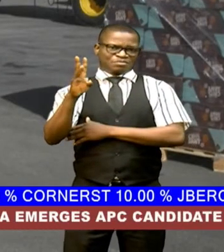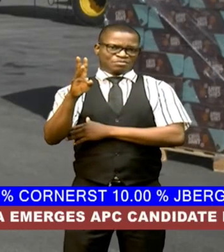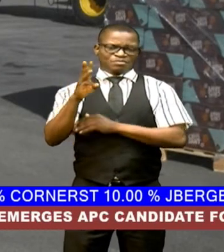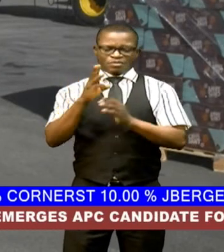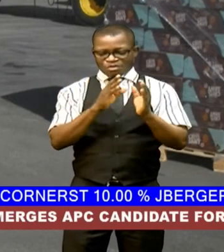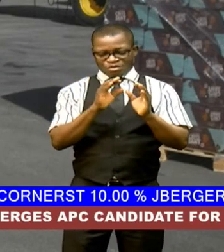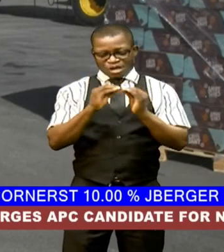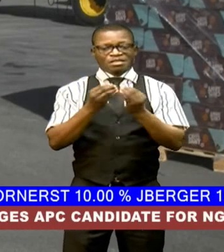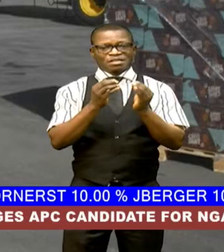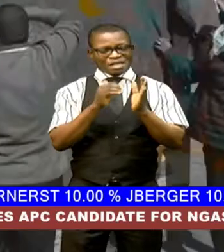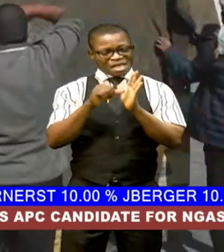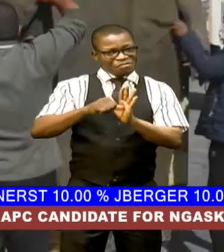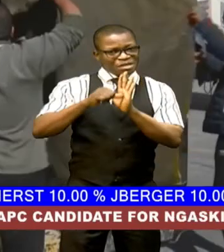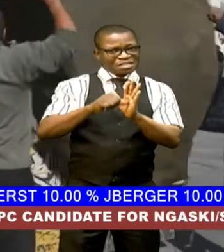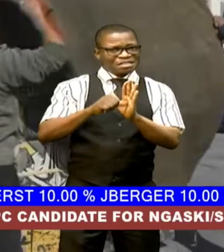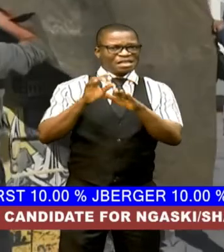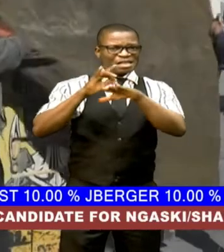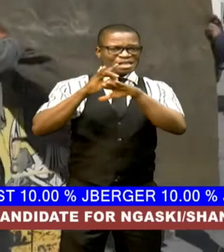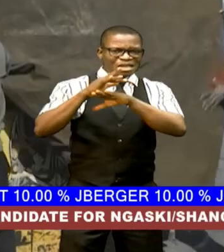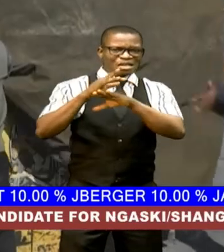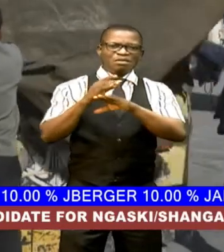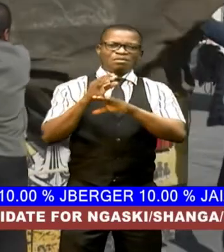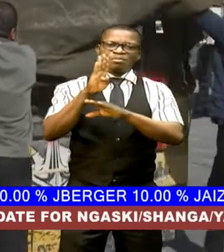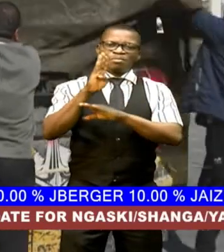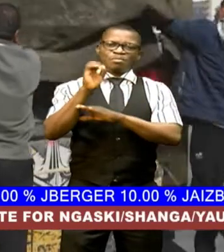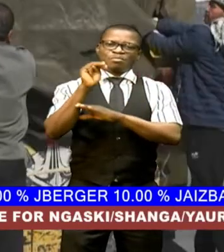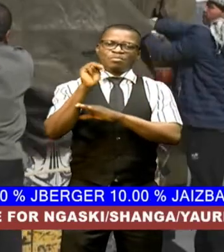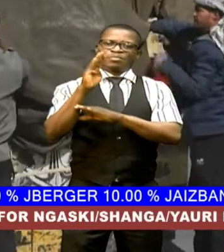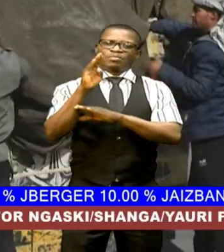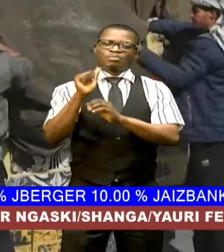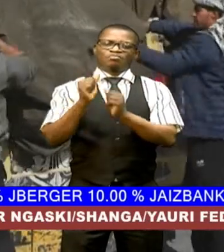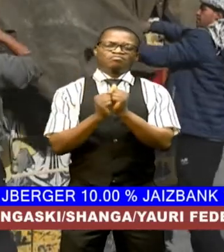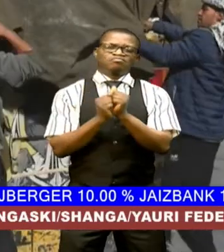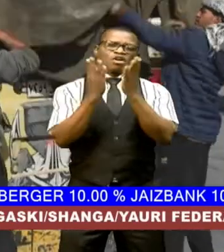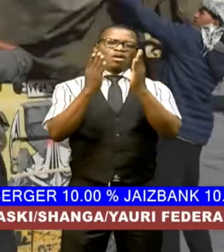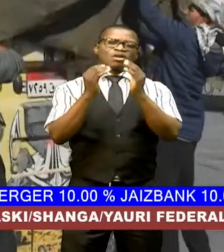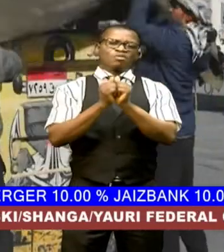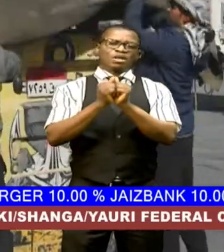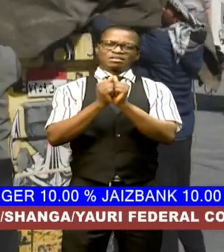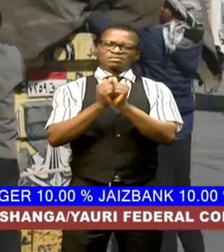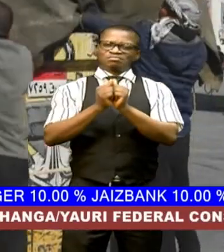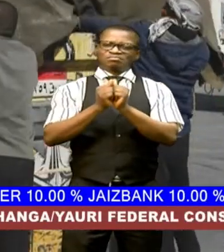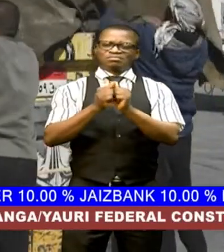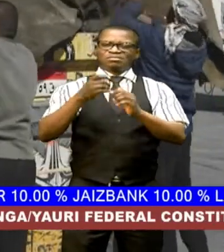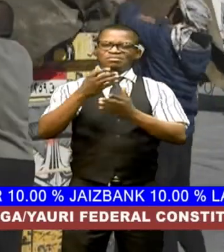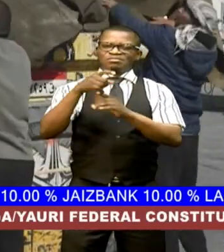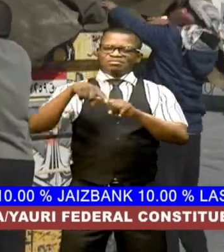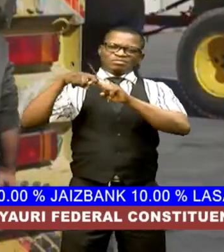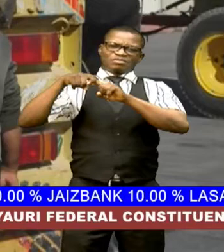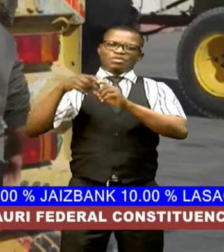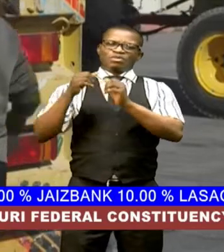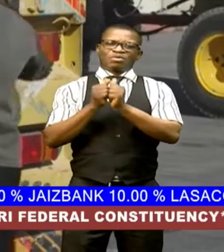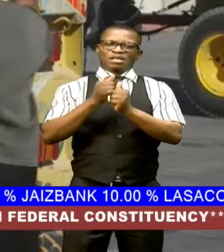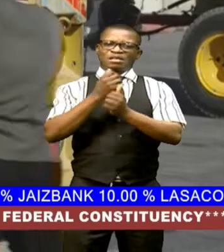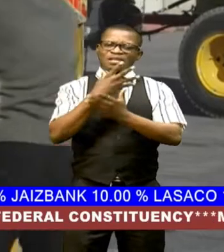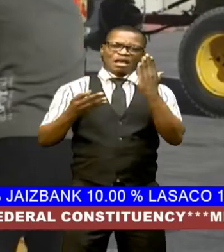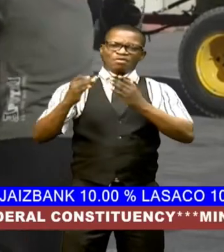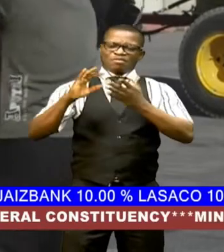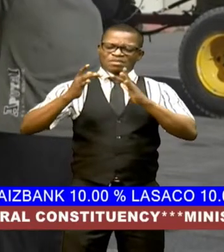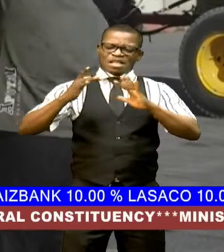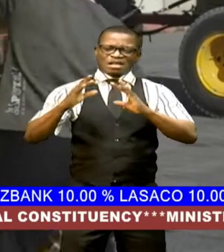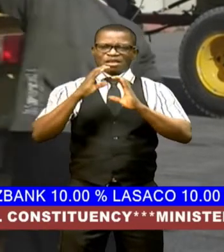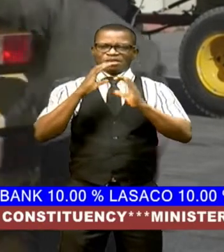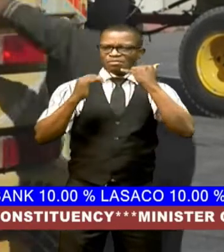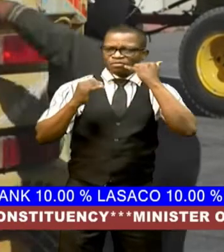emphasized the heavy bombardments movements restrictions and interrupted communications as a deterring factors which